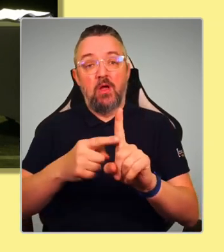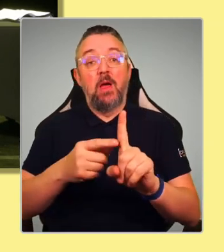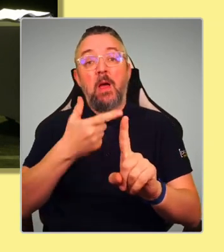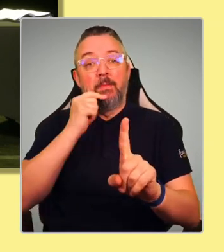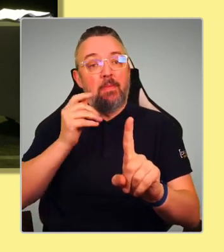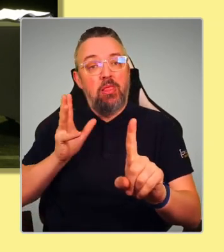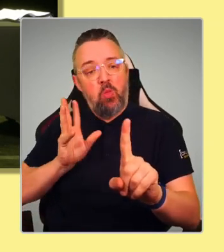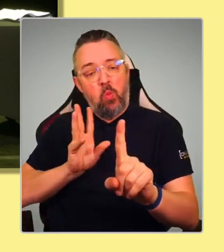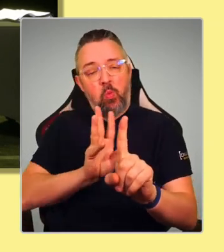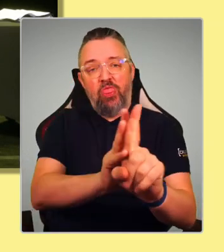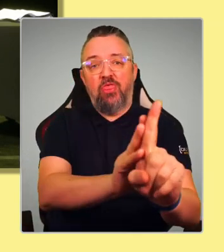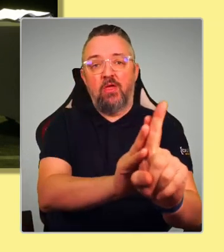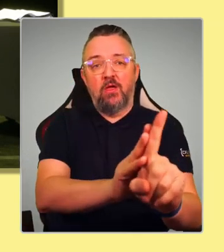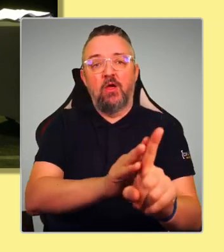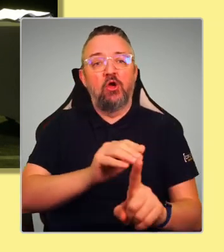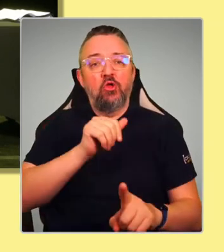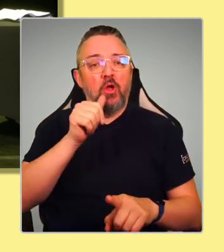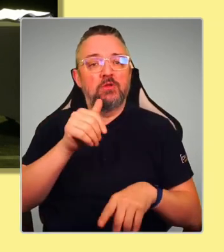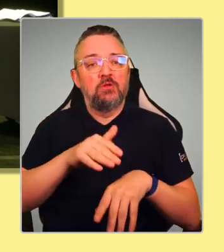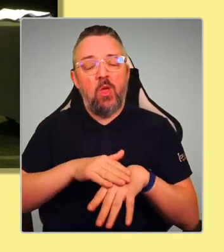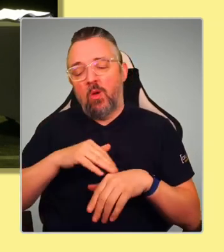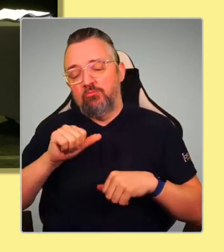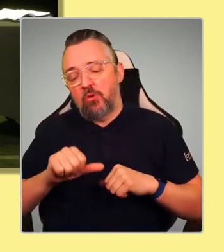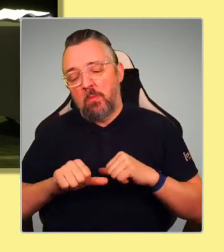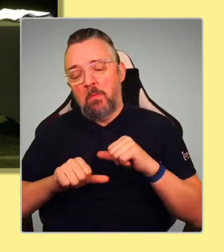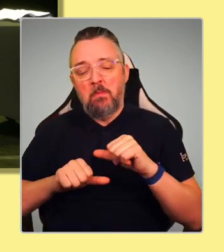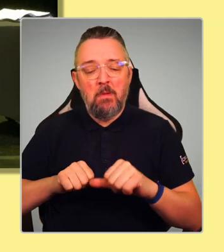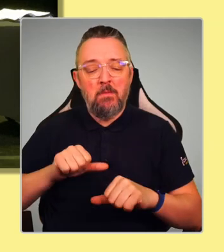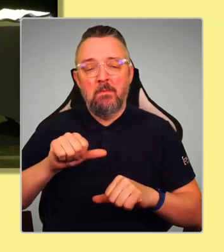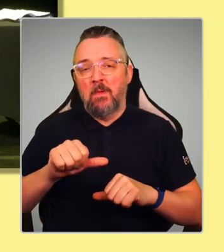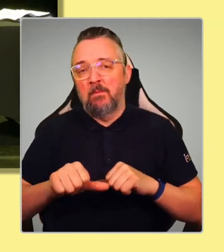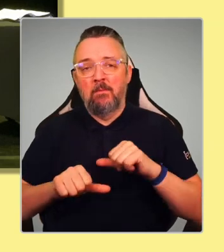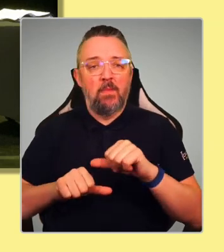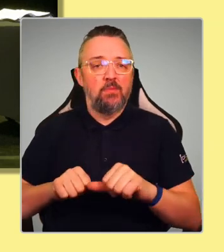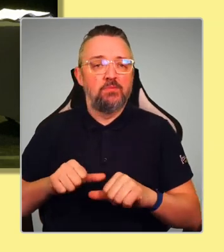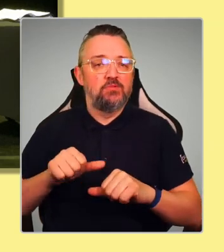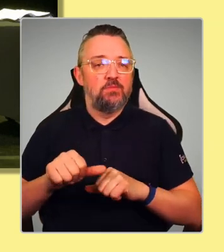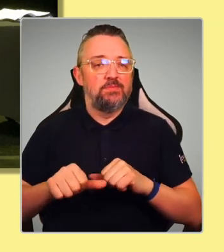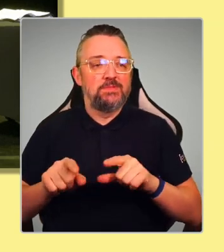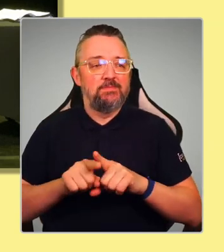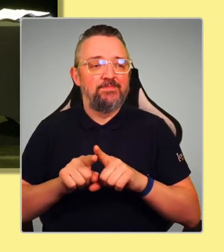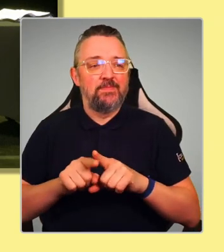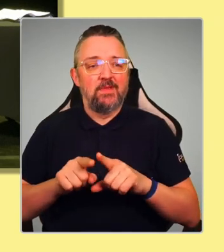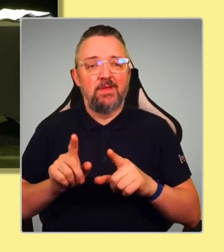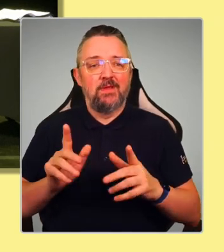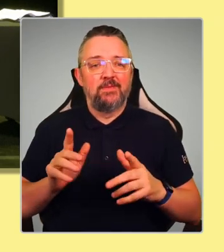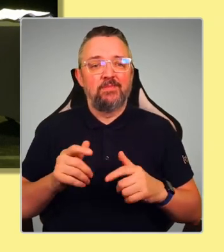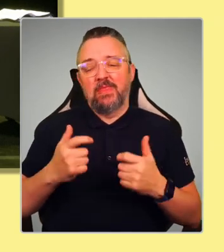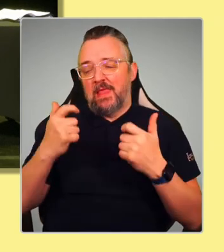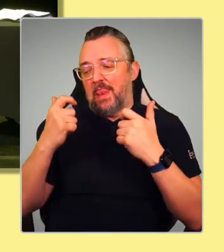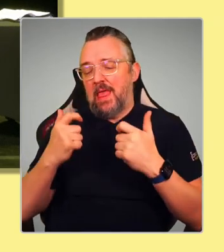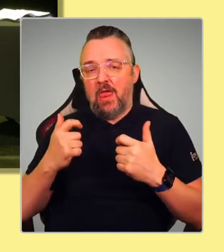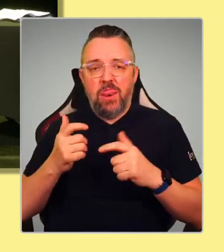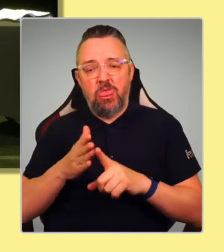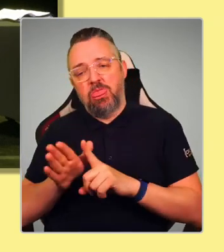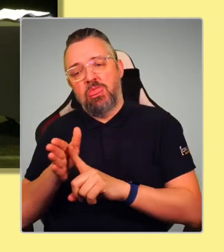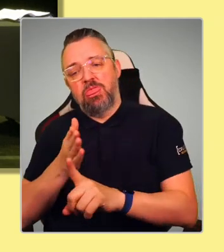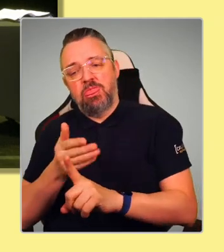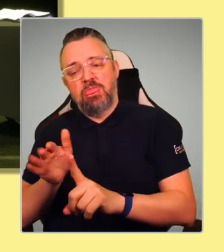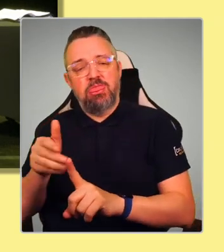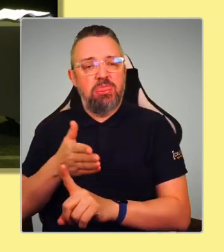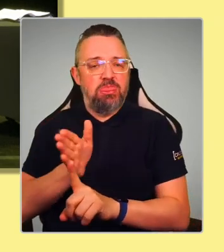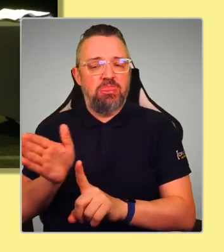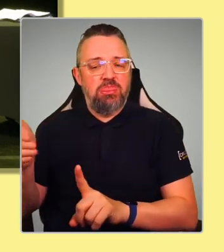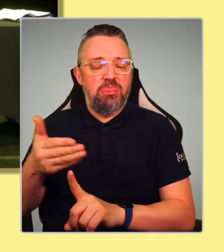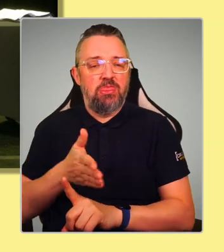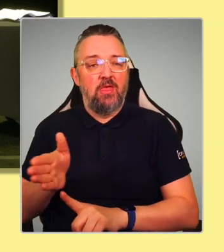gradualism and this kind of kind of pseudo-legal, a kind of acquiescent attitude that the people will